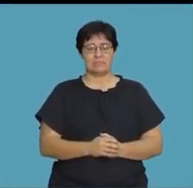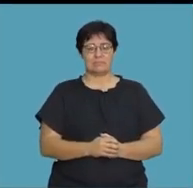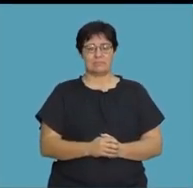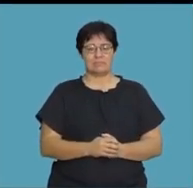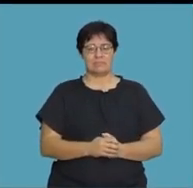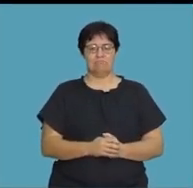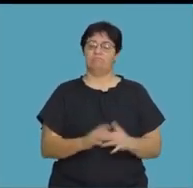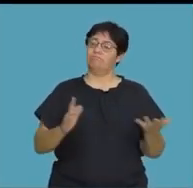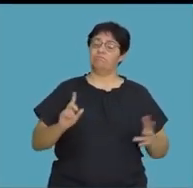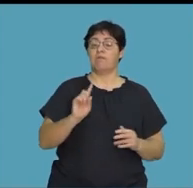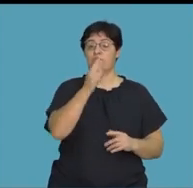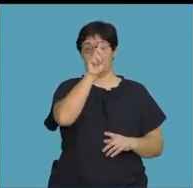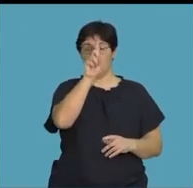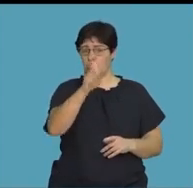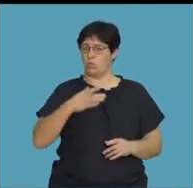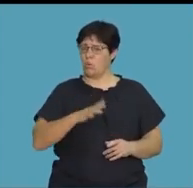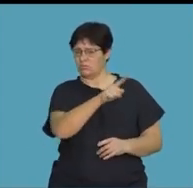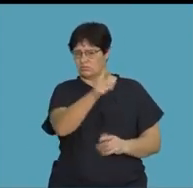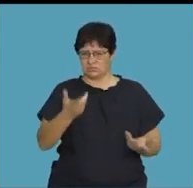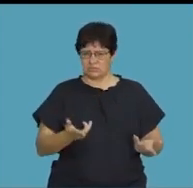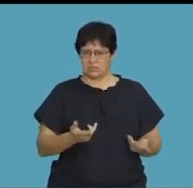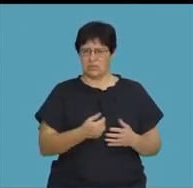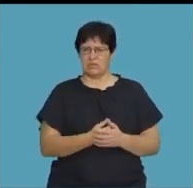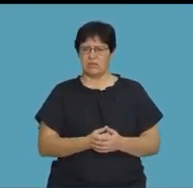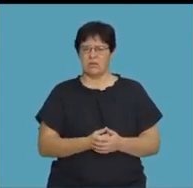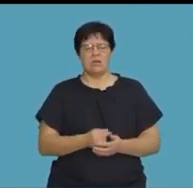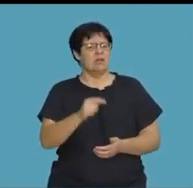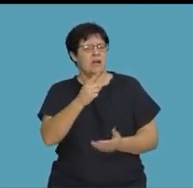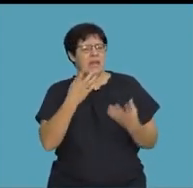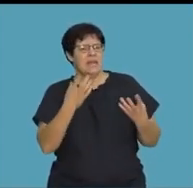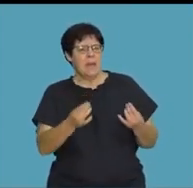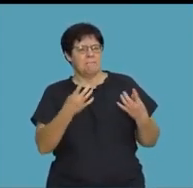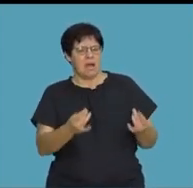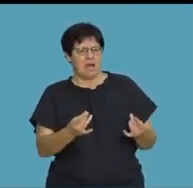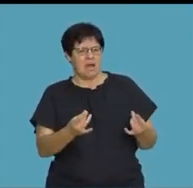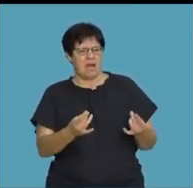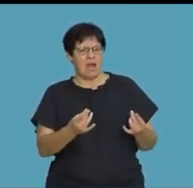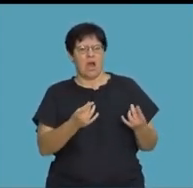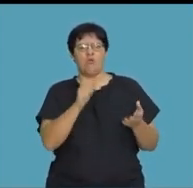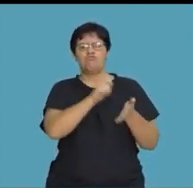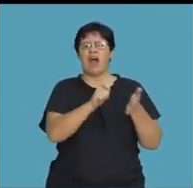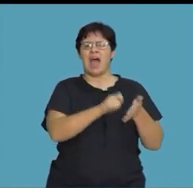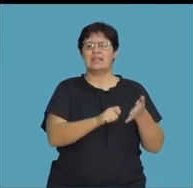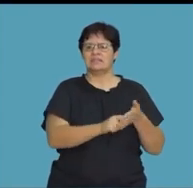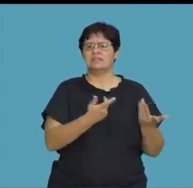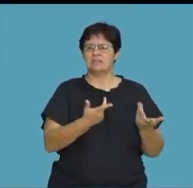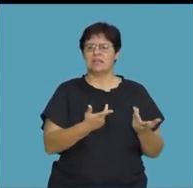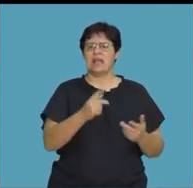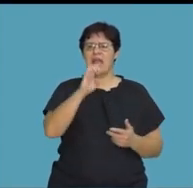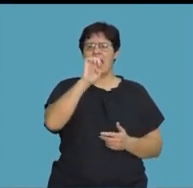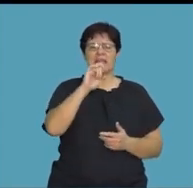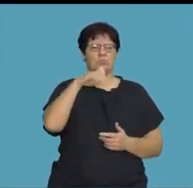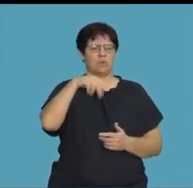So the first question that I want to ask you is, why do we write numbers and algebraic expressions as exponents, right?